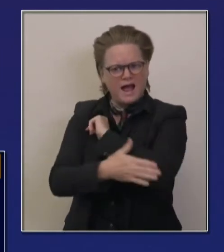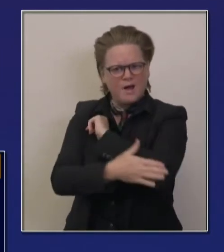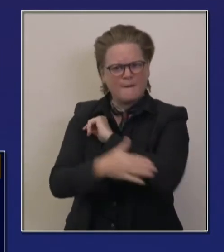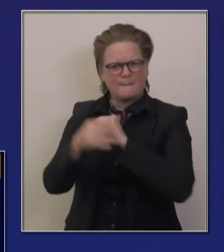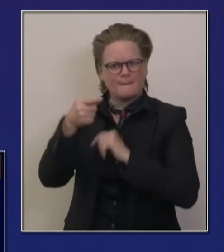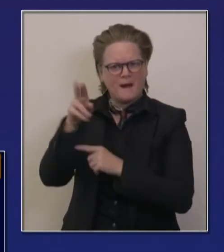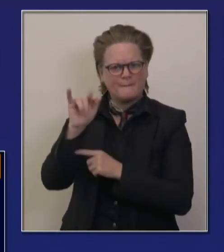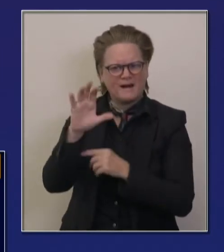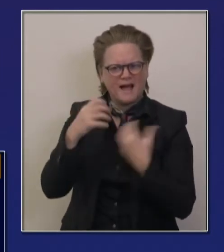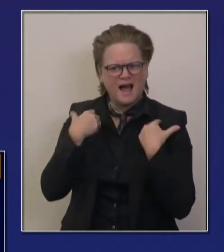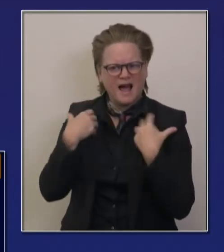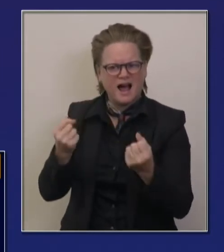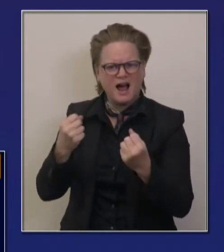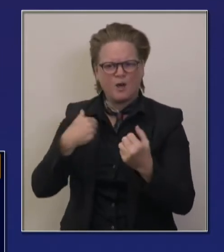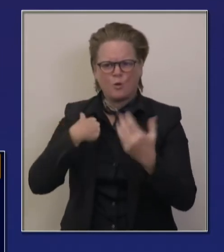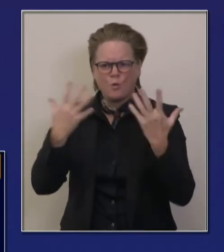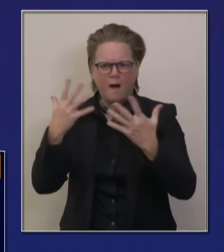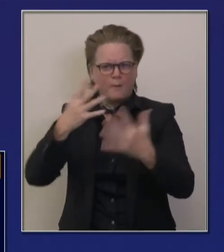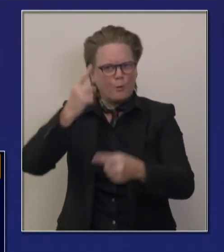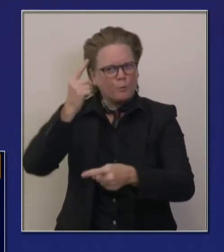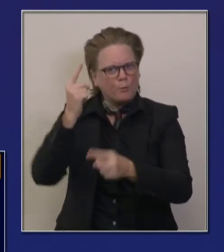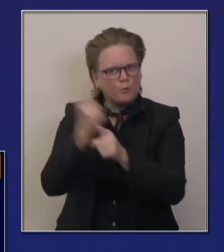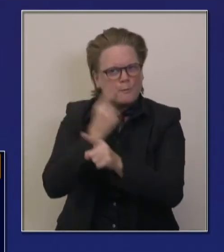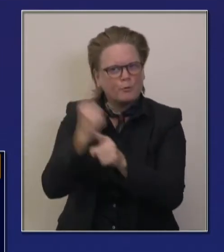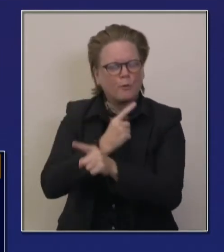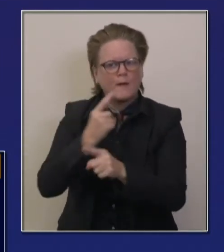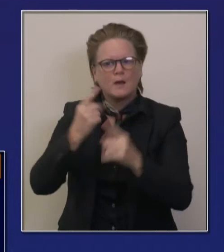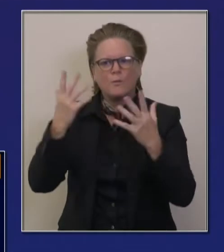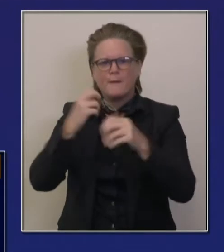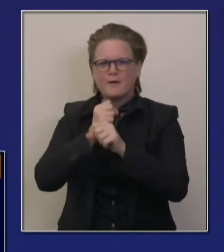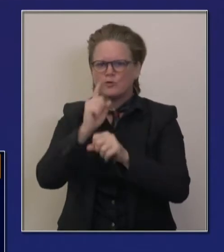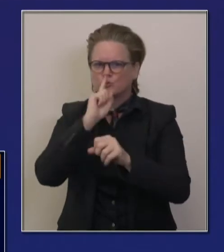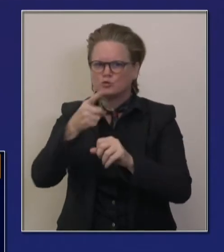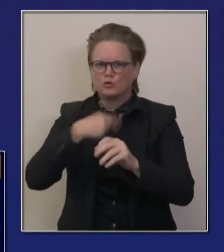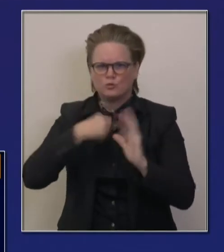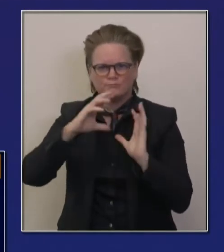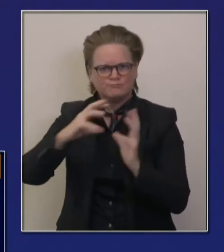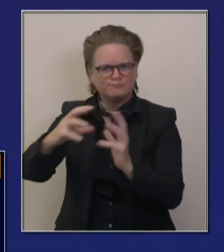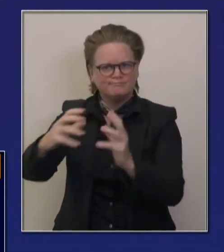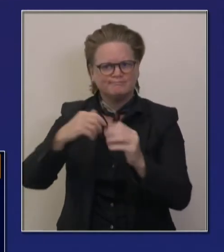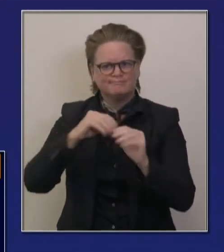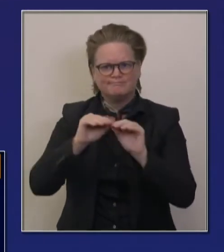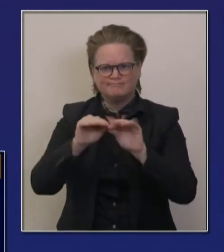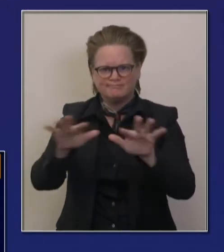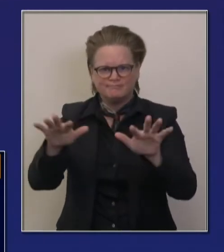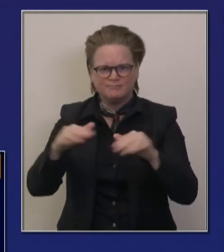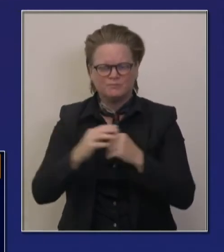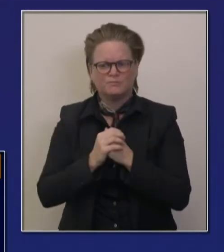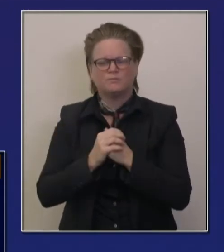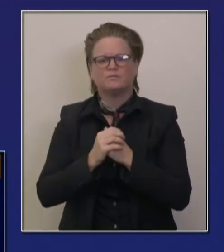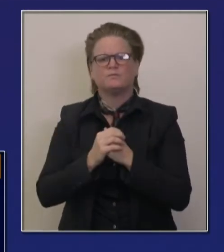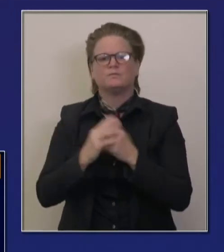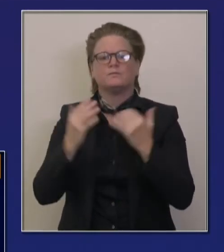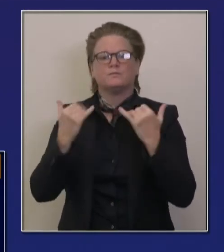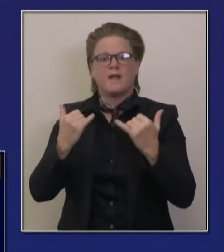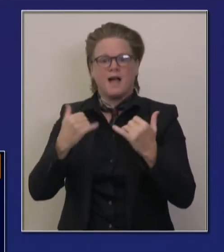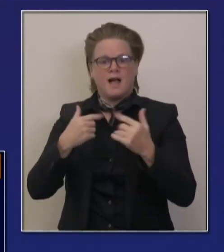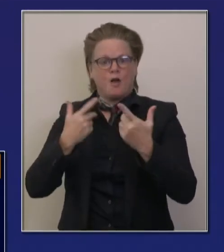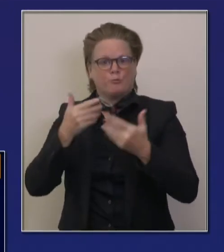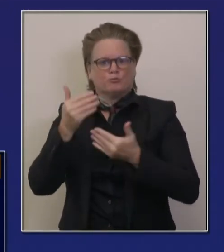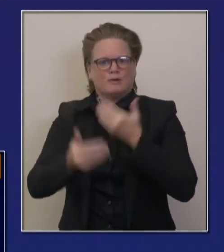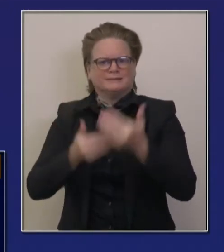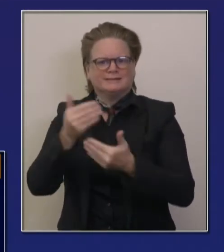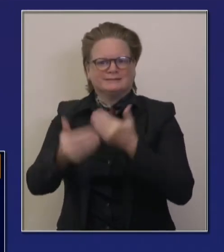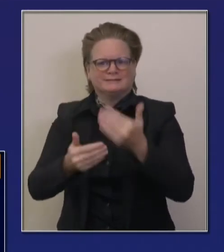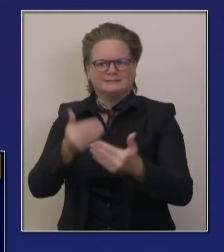last icon on the right. What is the next step? Well, the next step that's currently happening as we speak is